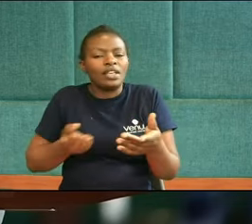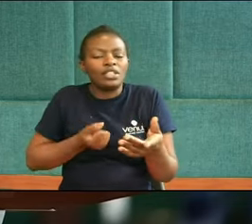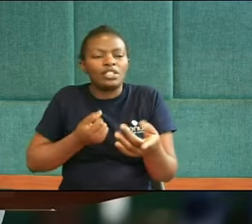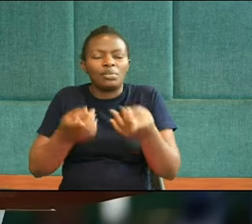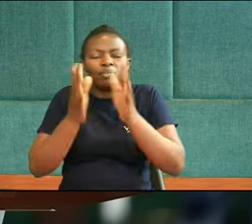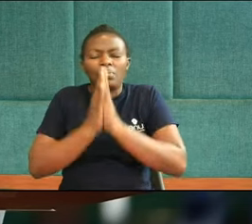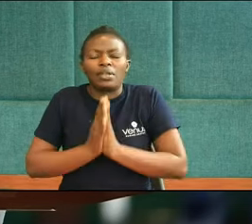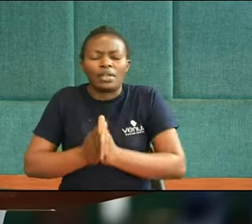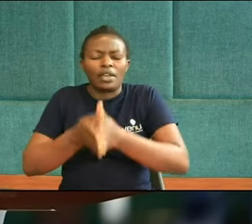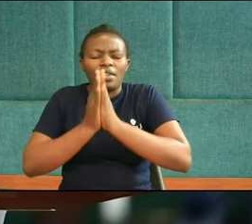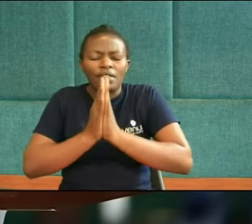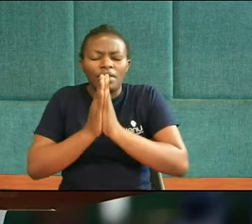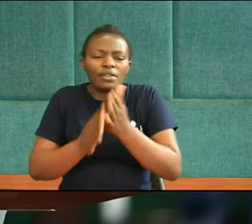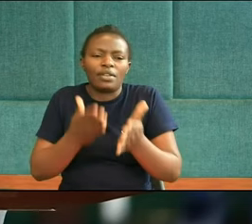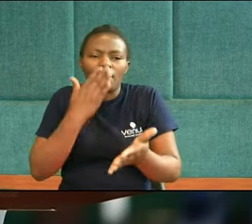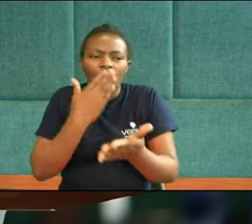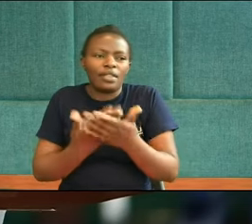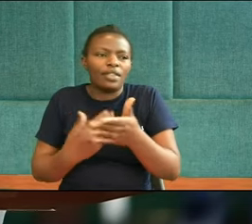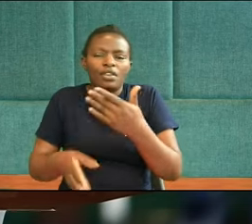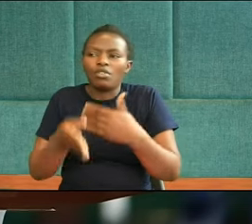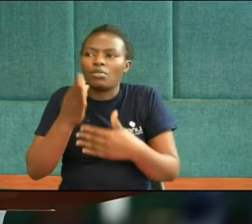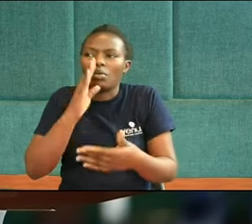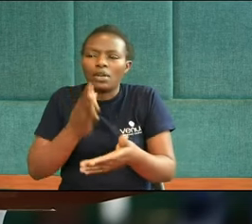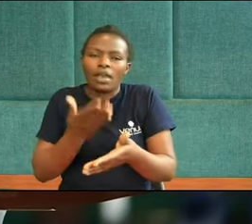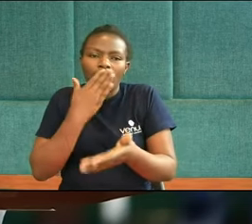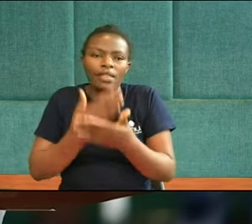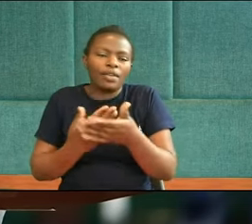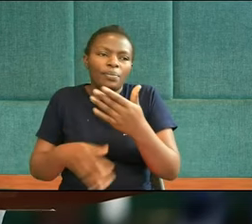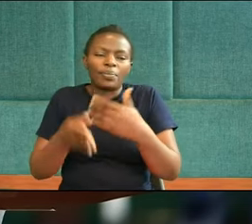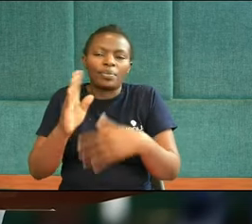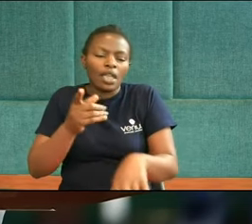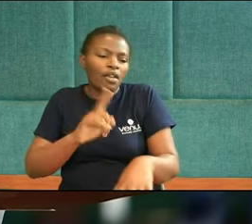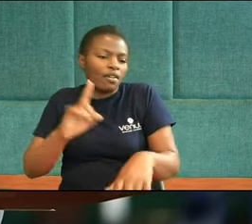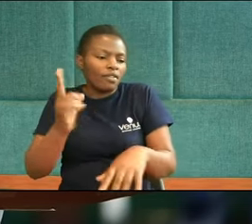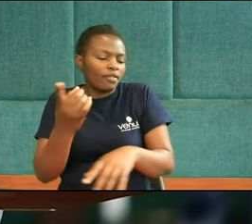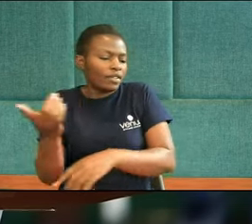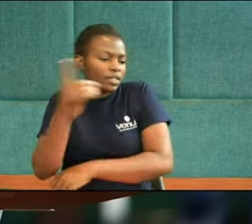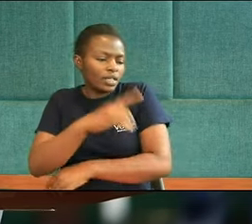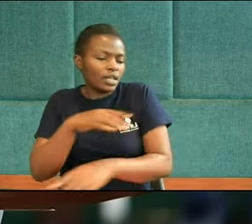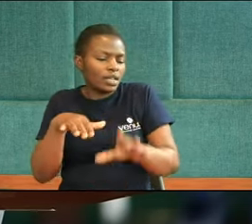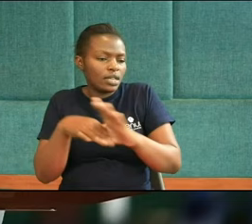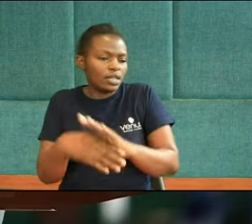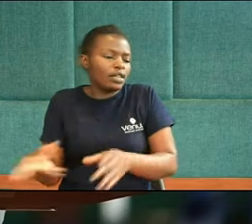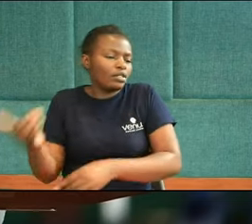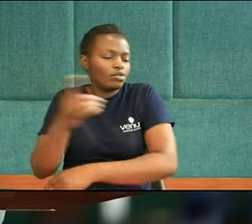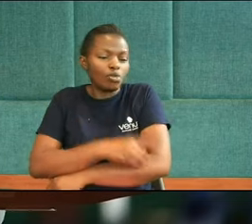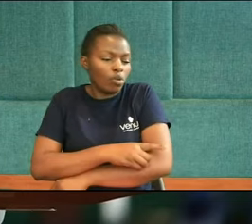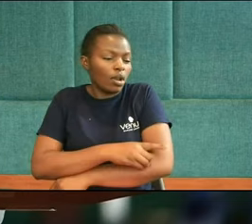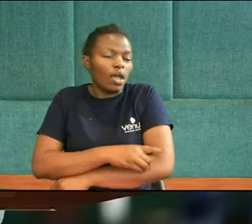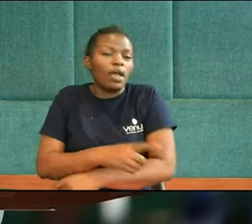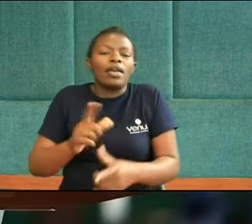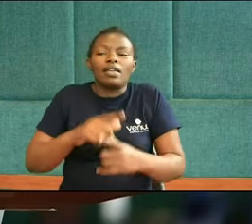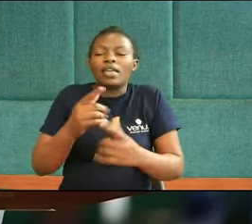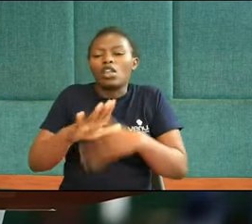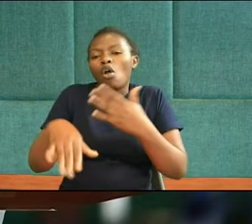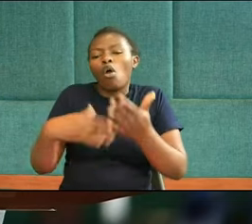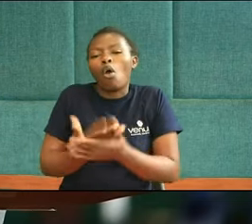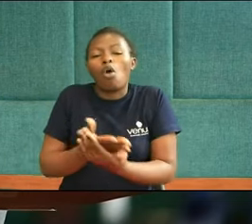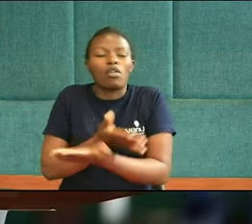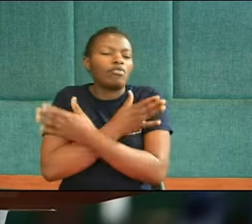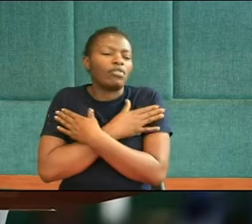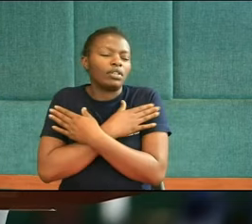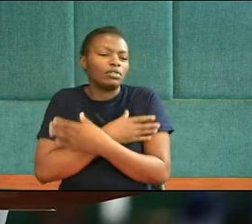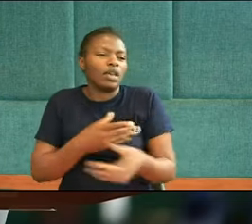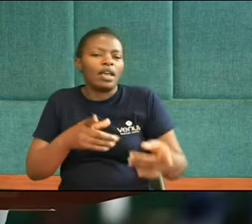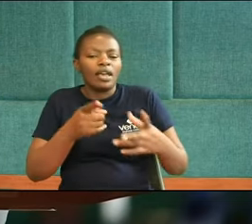prayed. On the first day at the board school, Kia's friends ran over to her and hugged her. It was so nice. The children studied in the